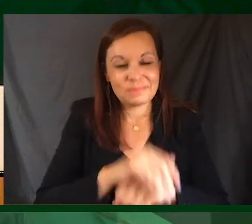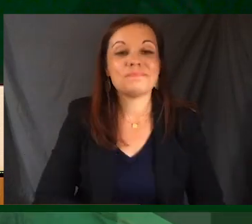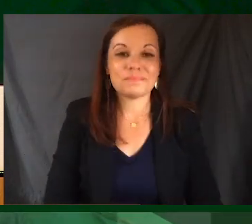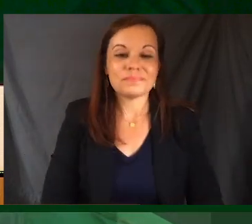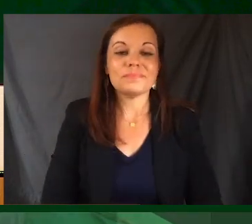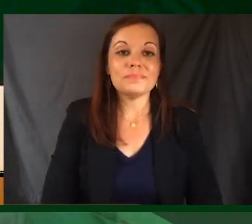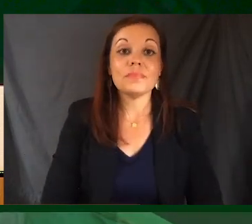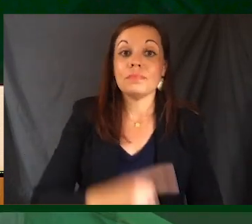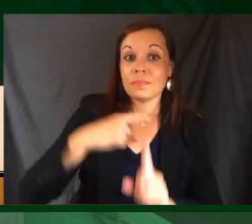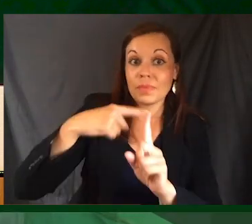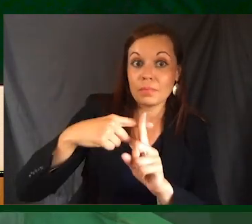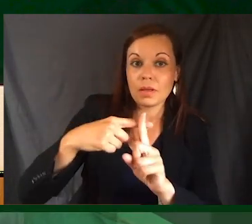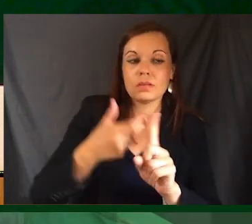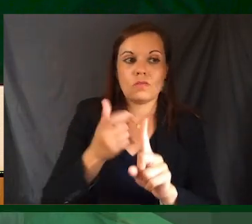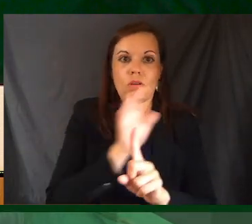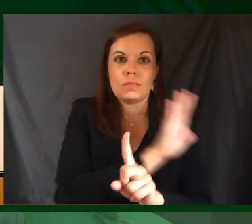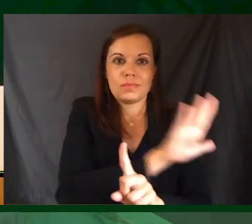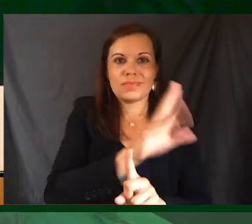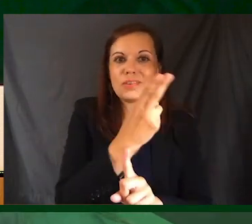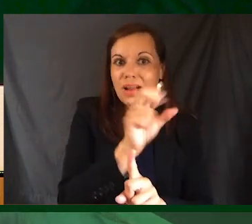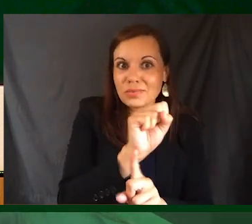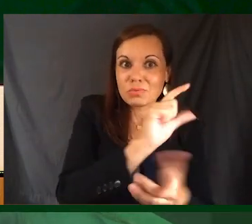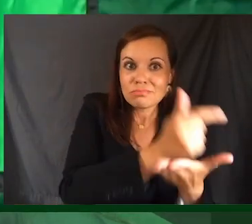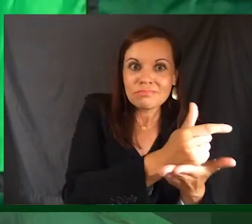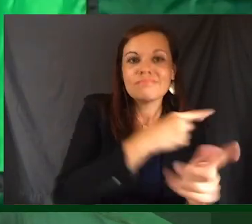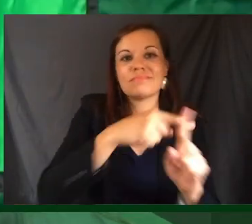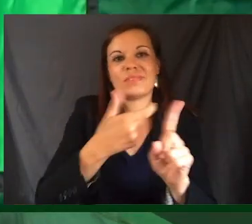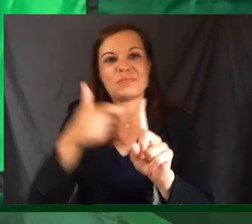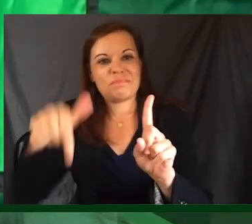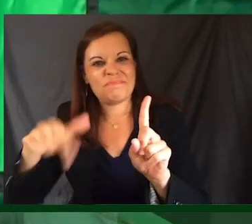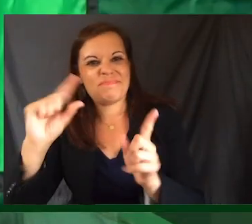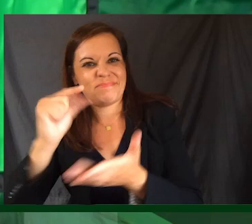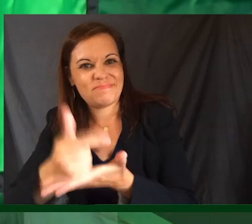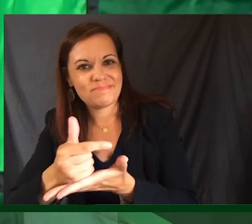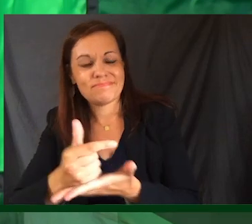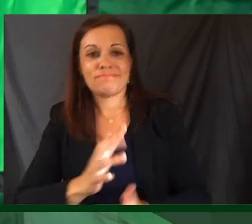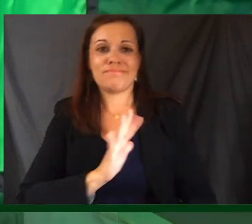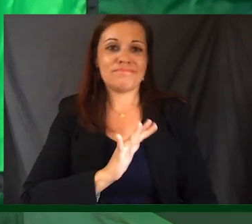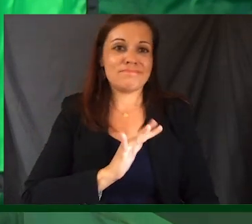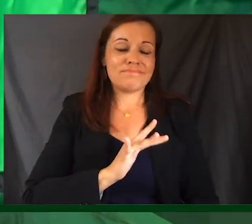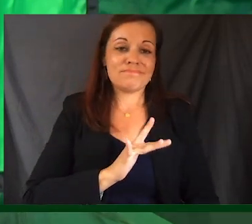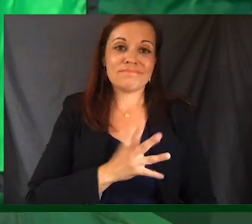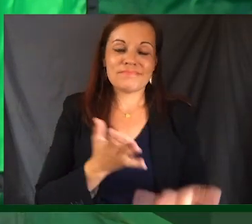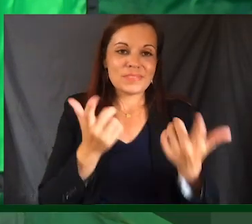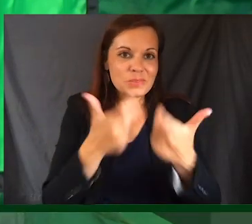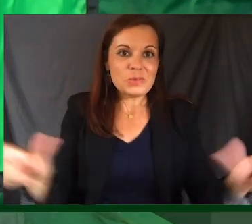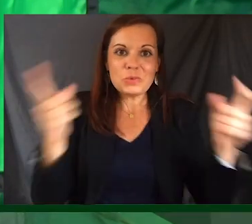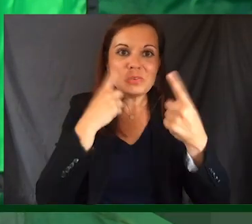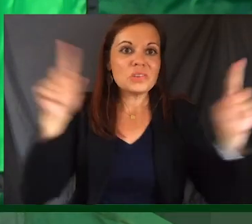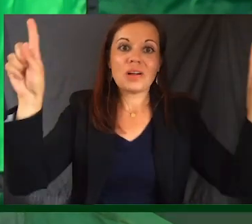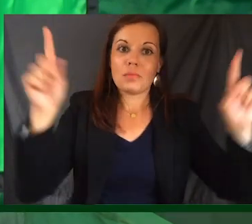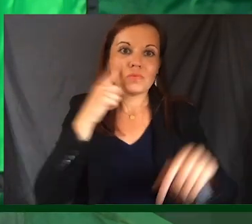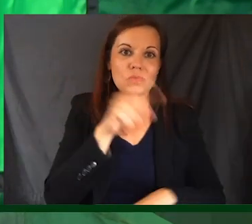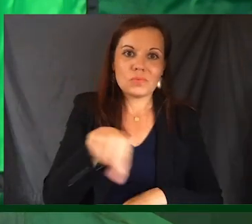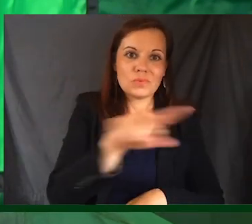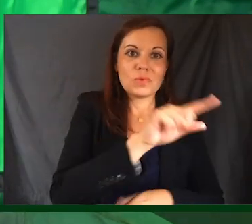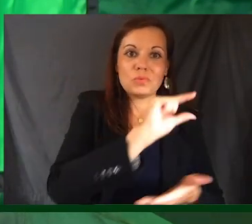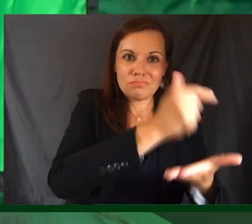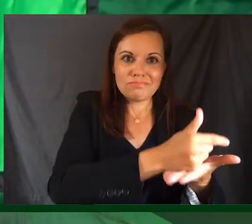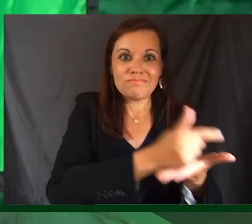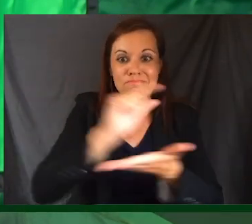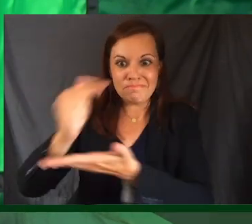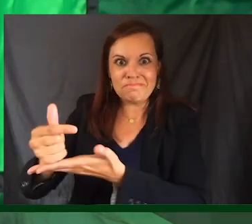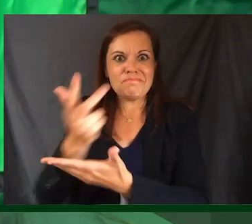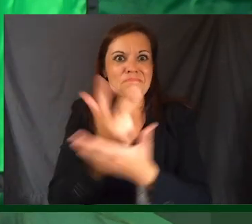as well as from their respective high schools. This is truly a major accomplishment for these individuals and